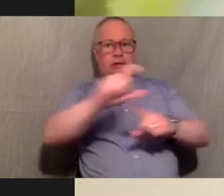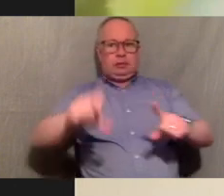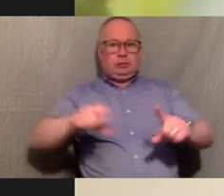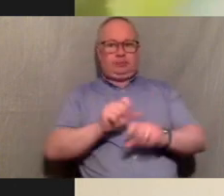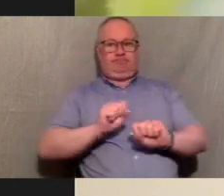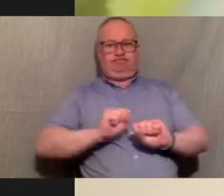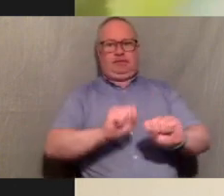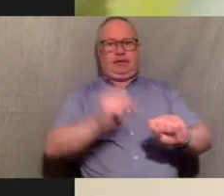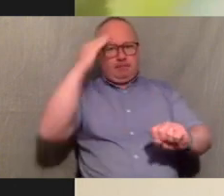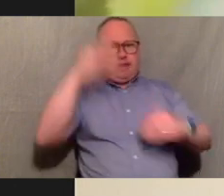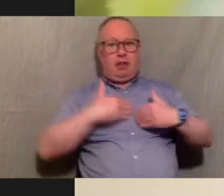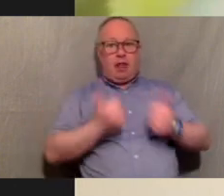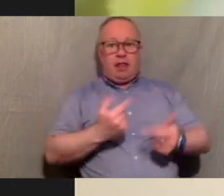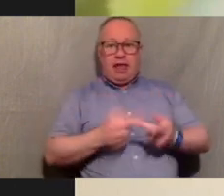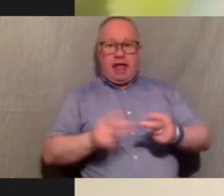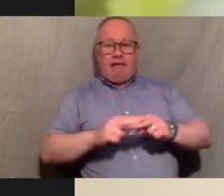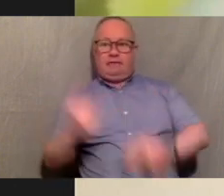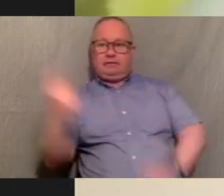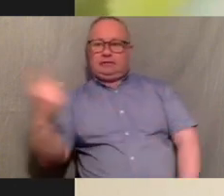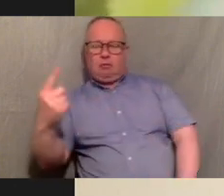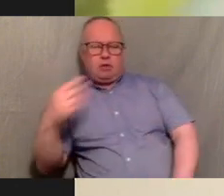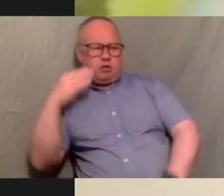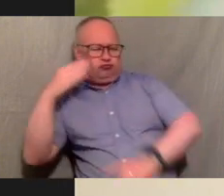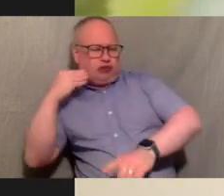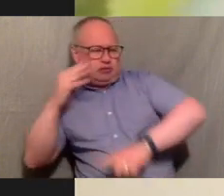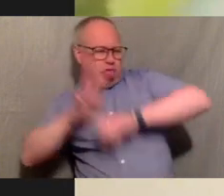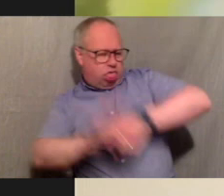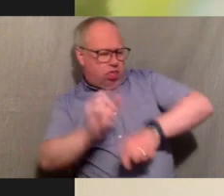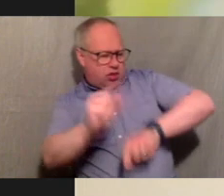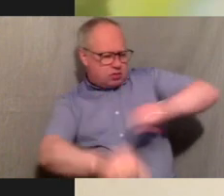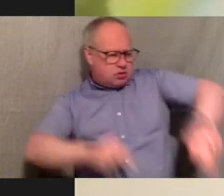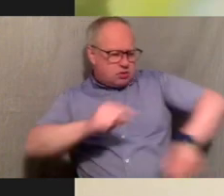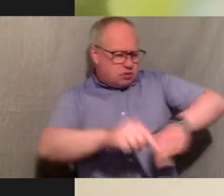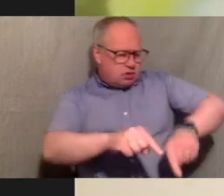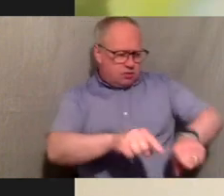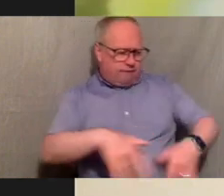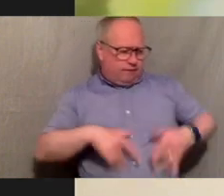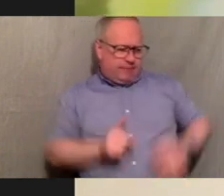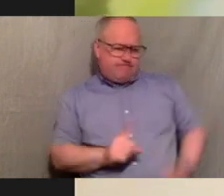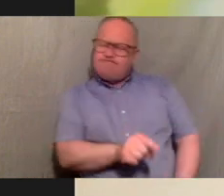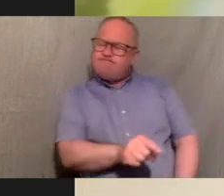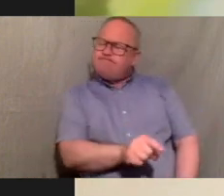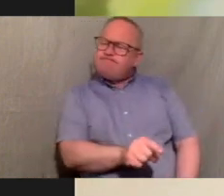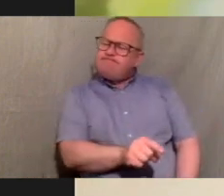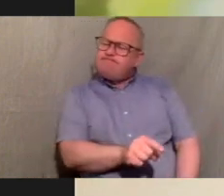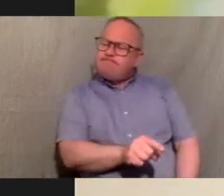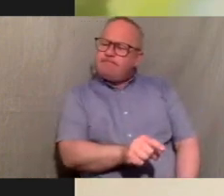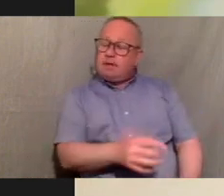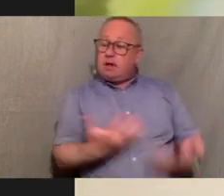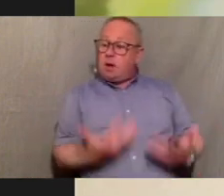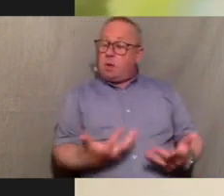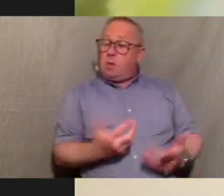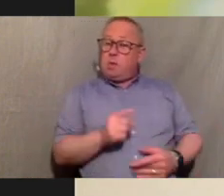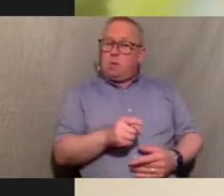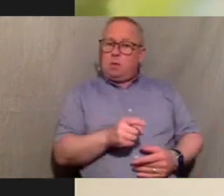racial experience what happens after you've watched all these racial experiences on tv because i feel like the only point of call that people have at the moment is to phone the police